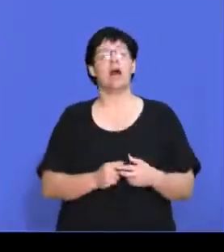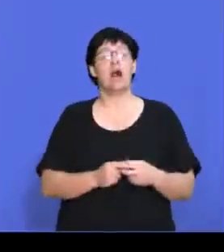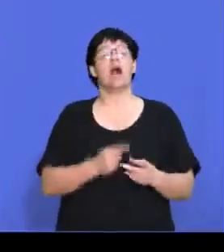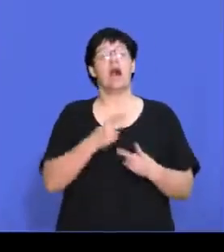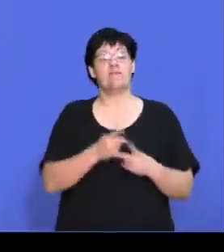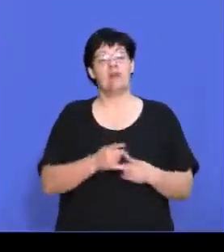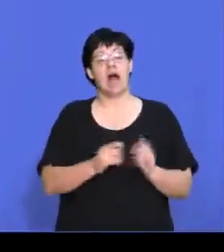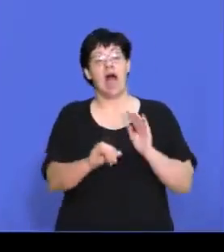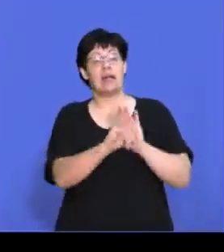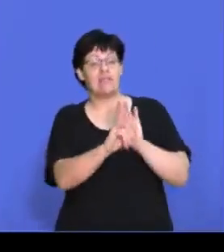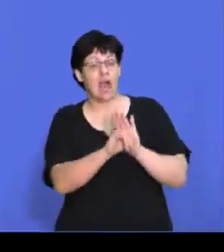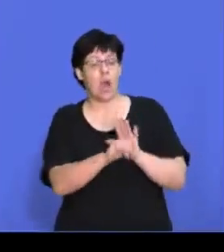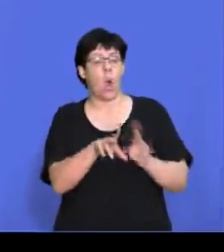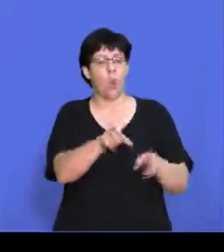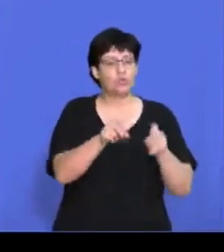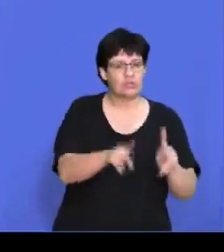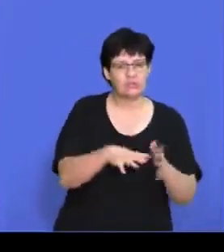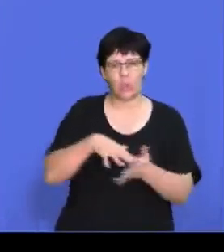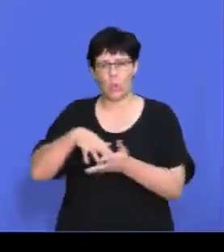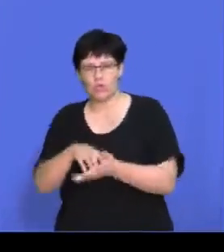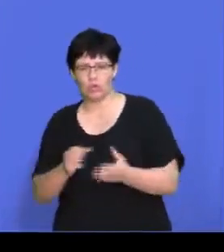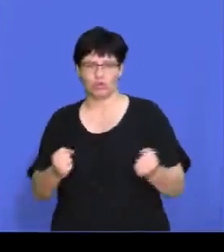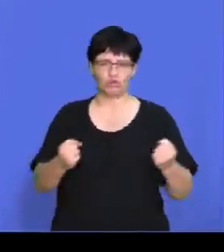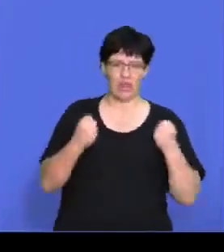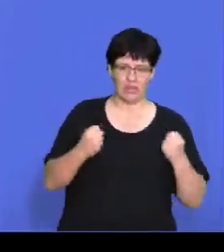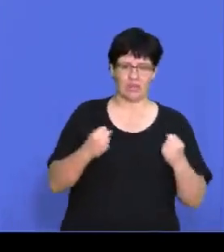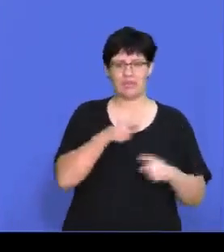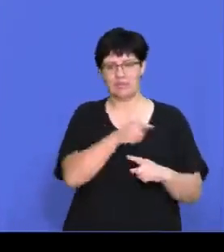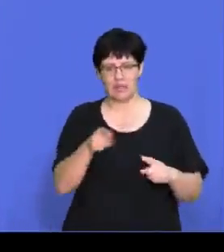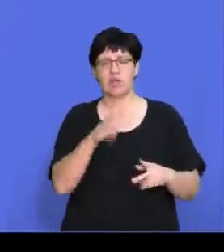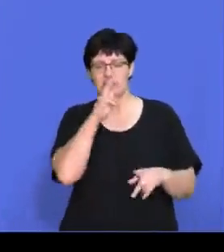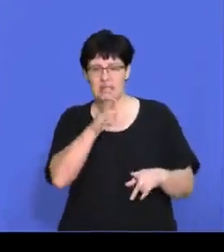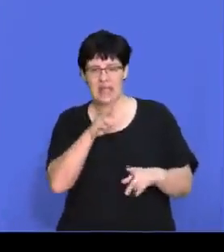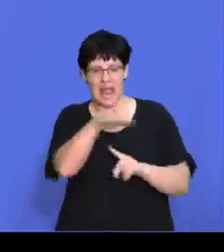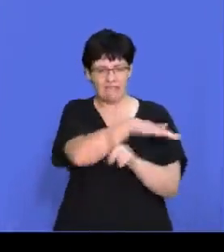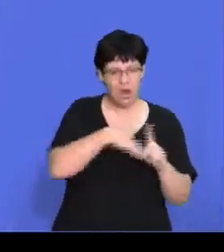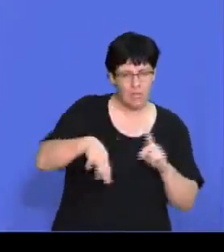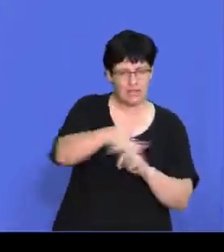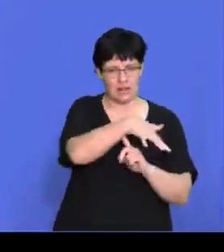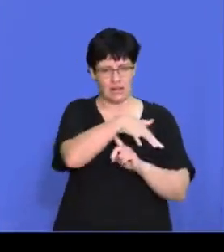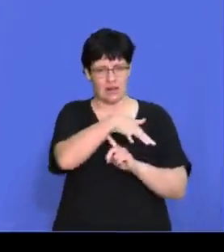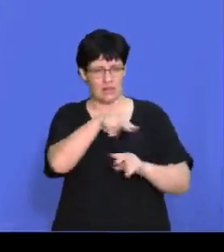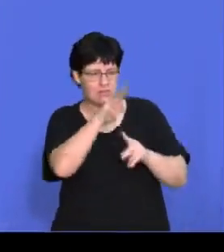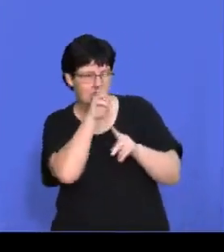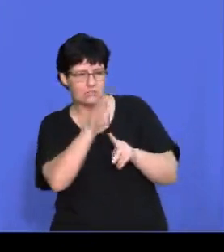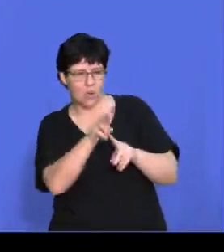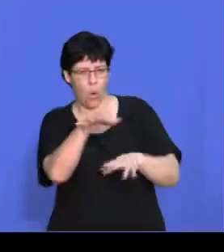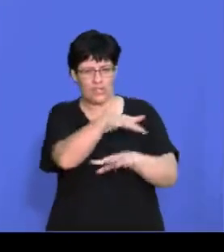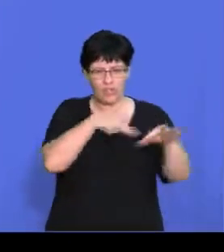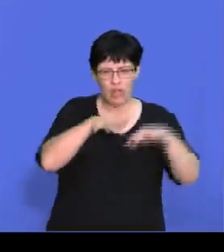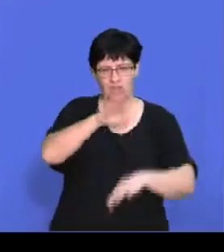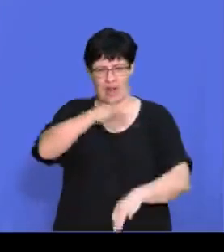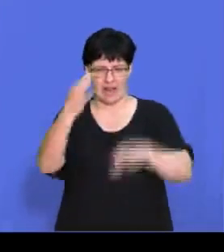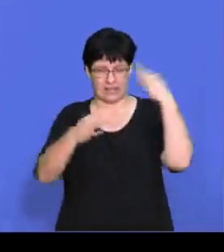weaknesses, strengths or threats by conducting environmental scanning or situation analysis. So you'll see there that